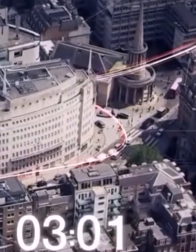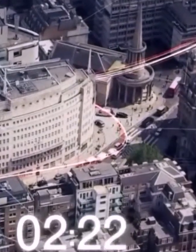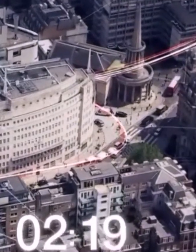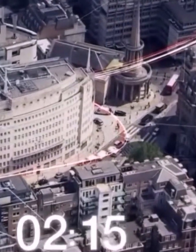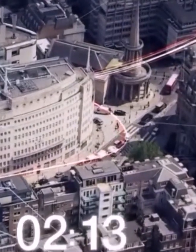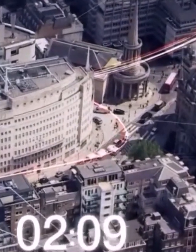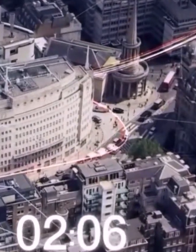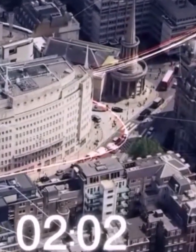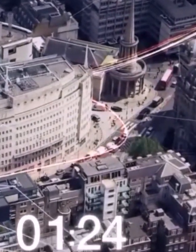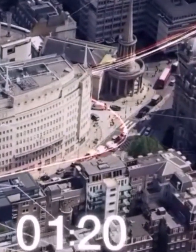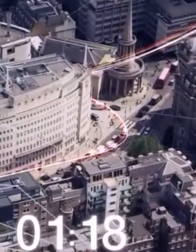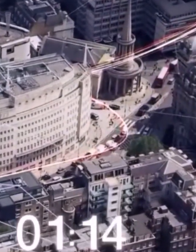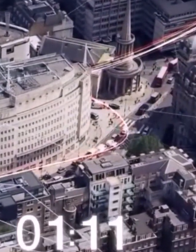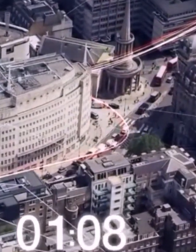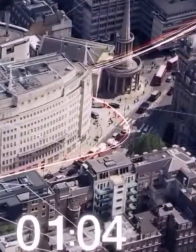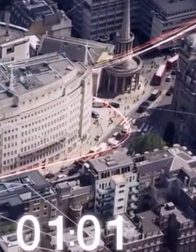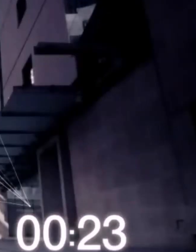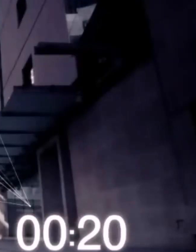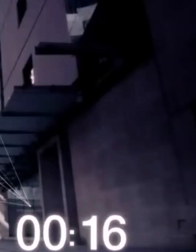The News